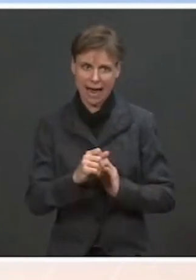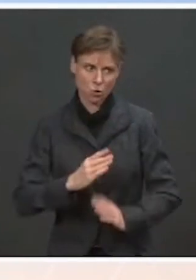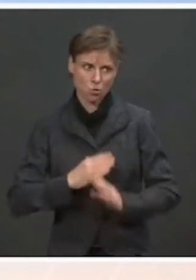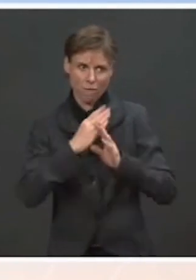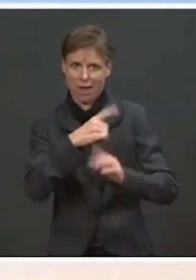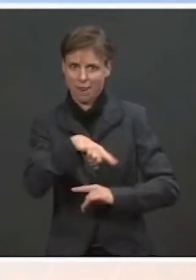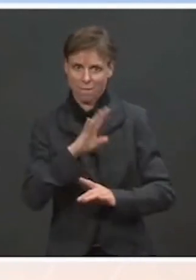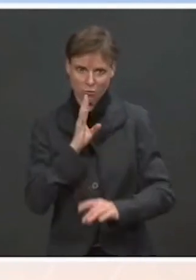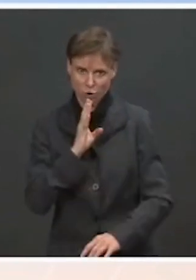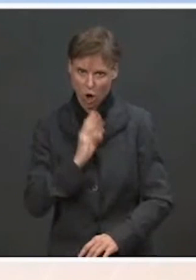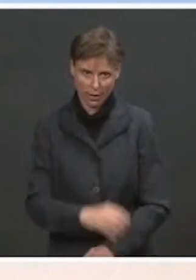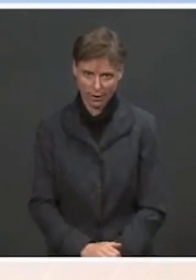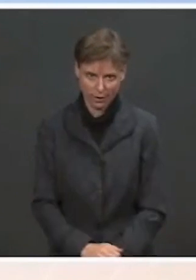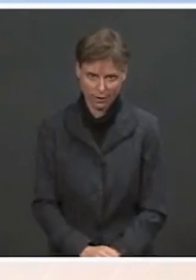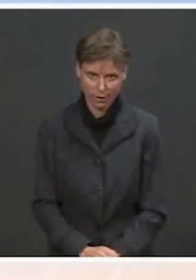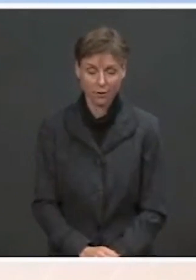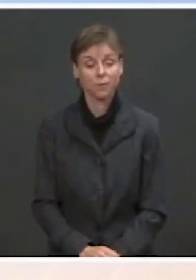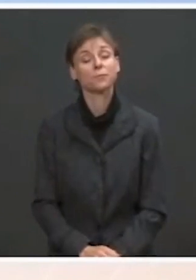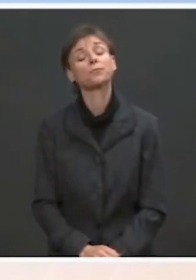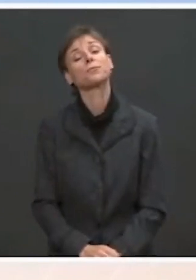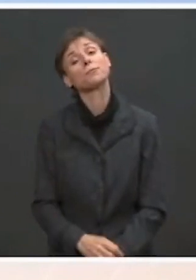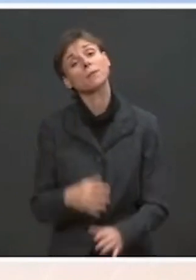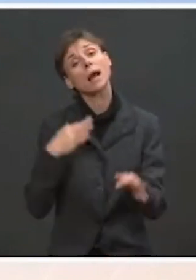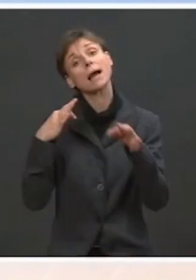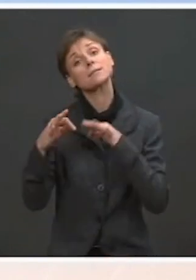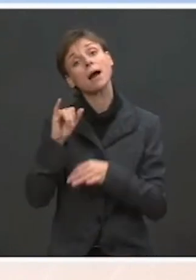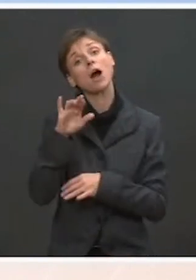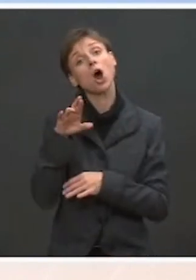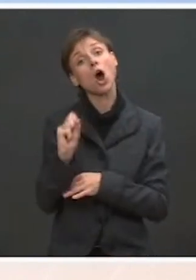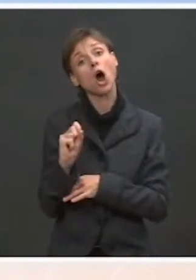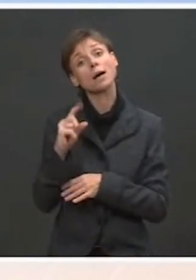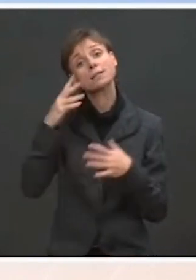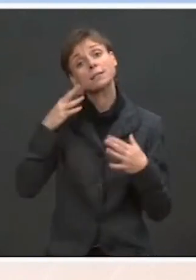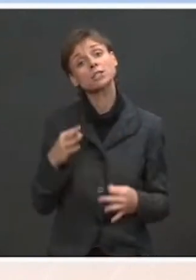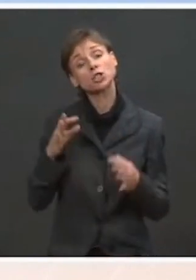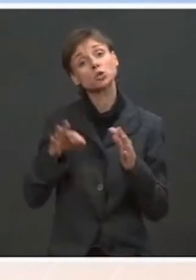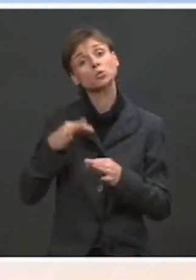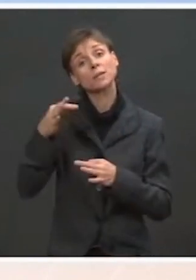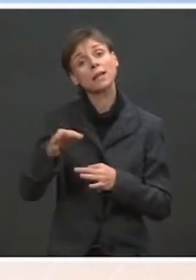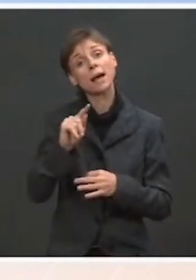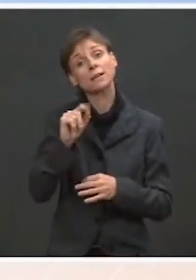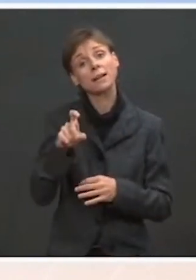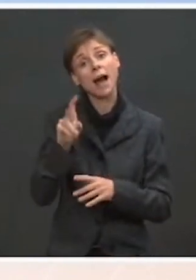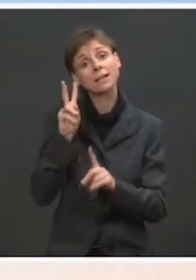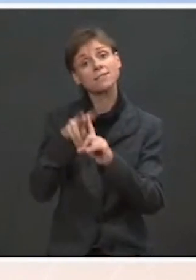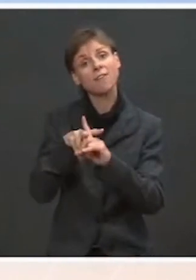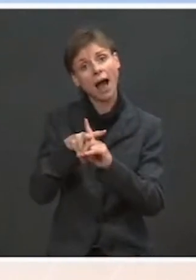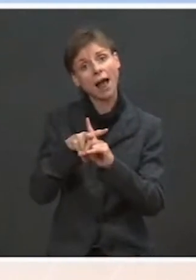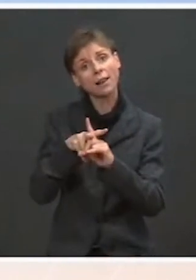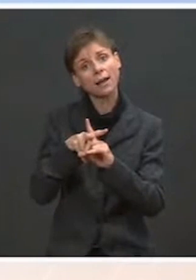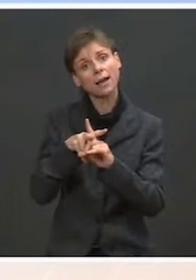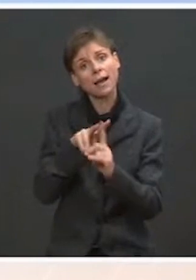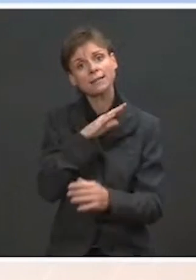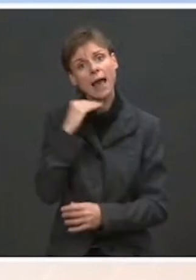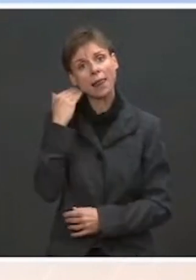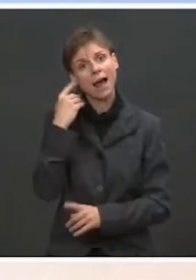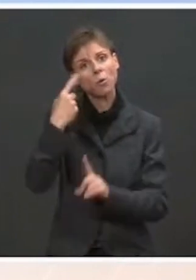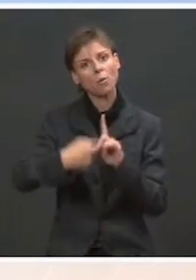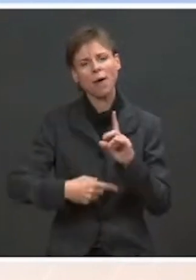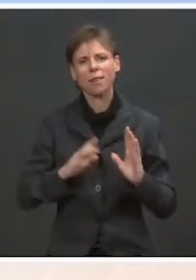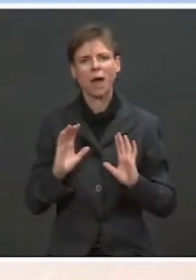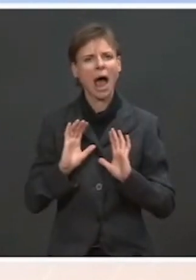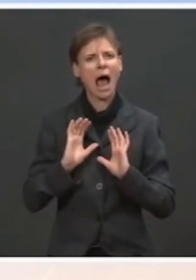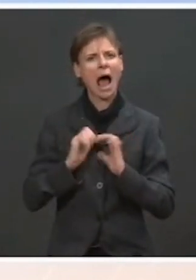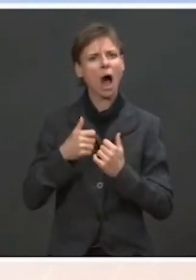topic, I'm wondering if you can explain a little bit the IRS's decision to delay the tax filing deadline by a month. What's the hope of the impact of this?